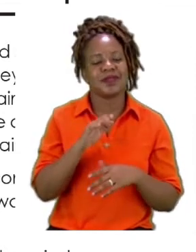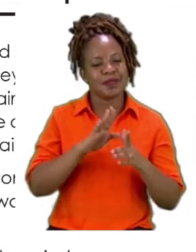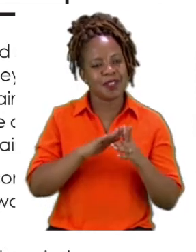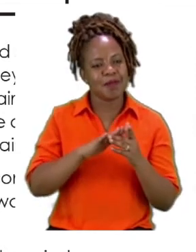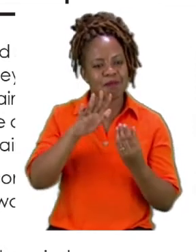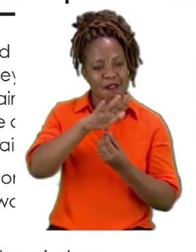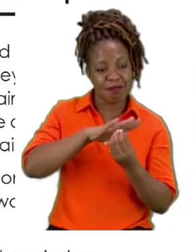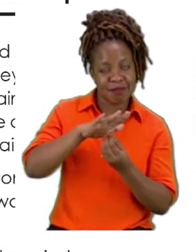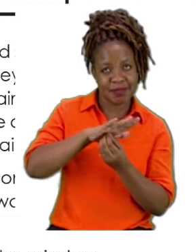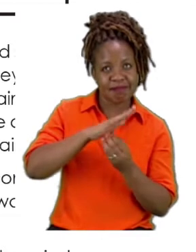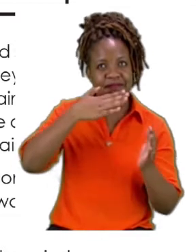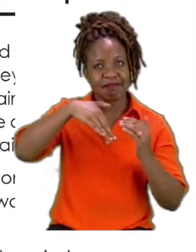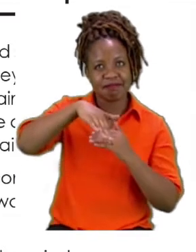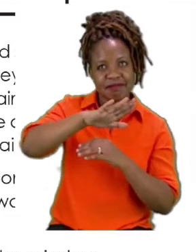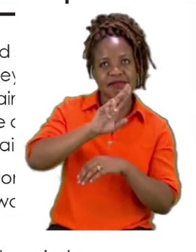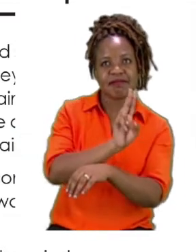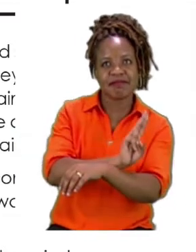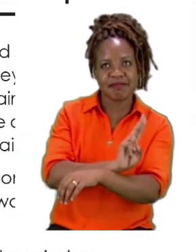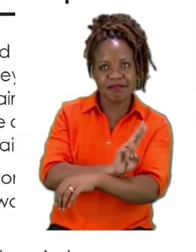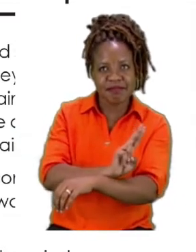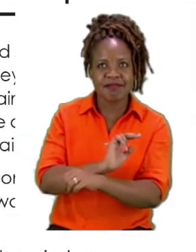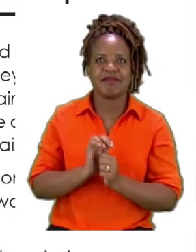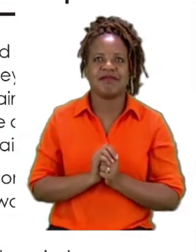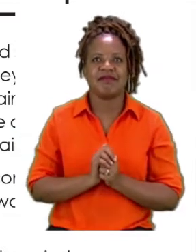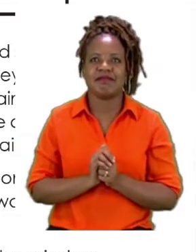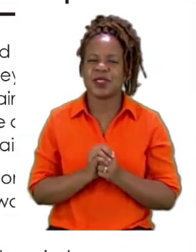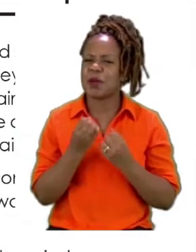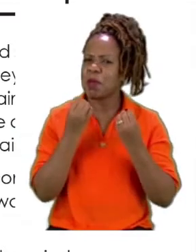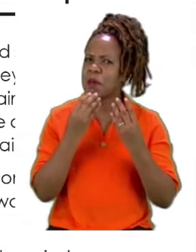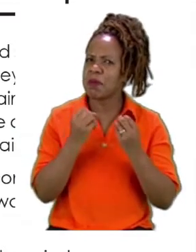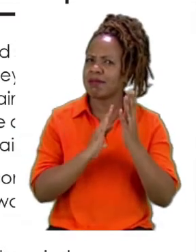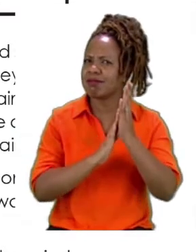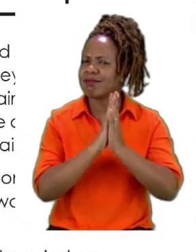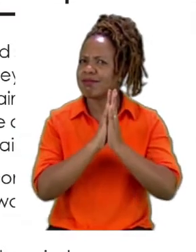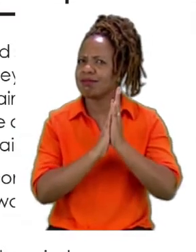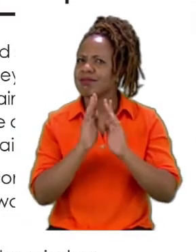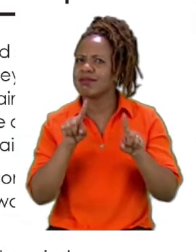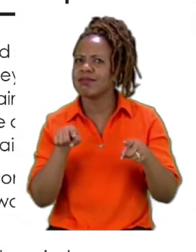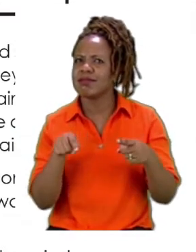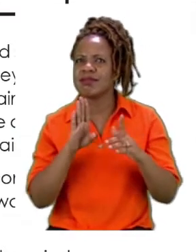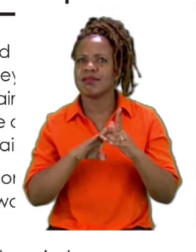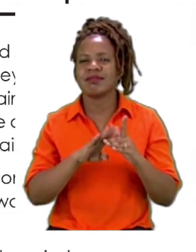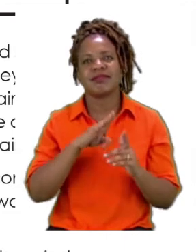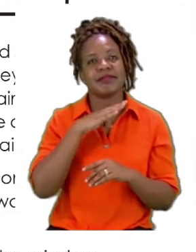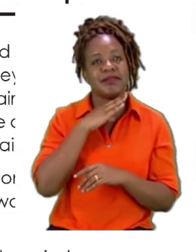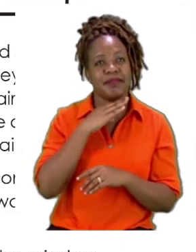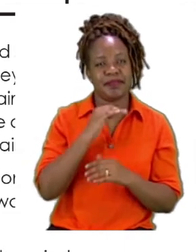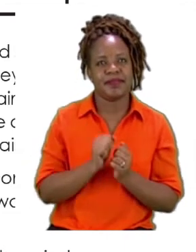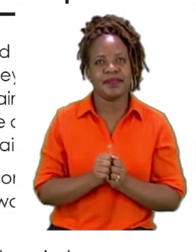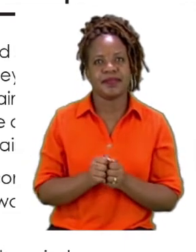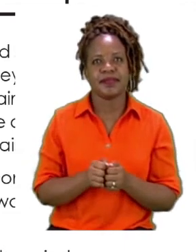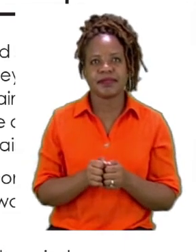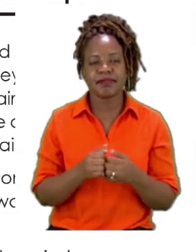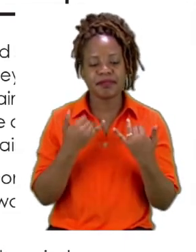There's so many interesting things about this passage. So now we're done reading it for the first time.